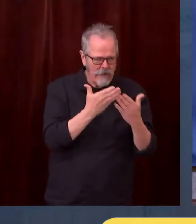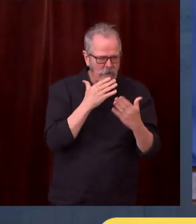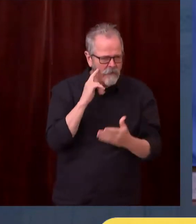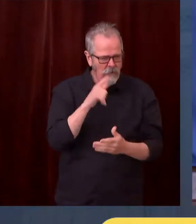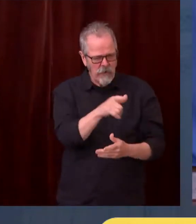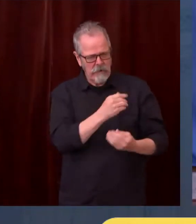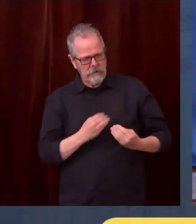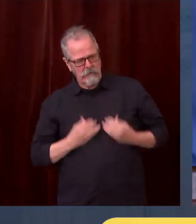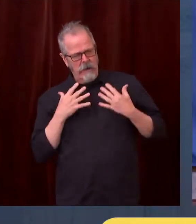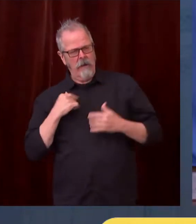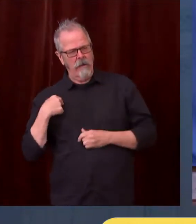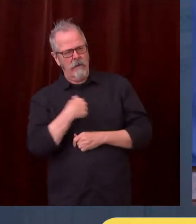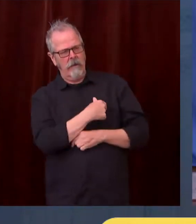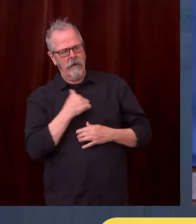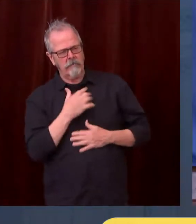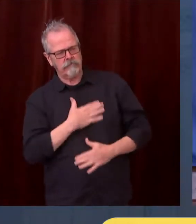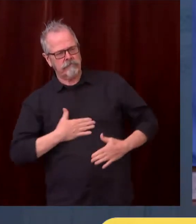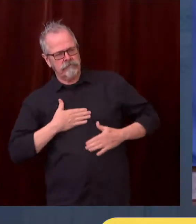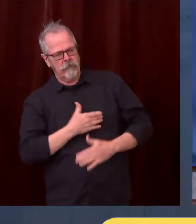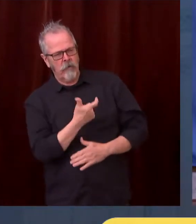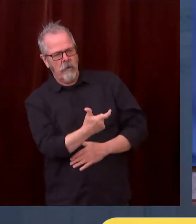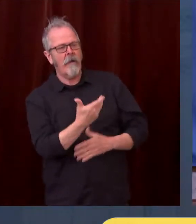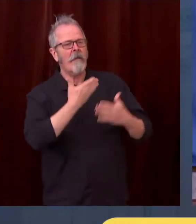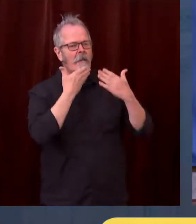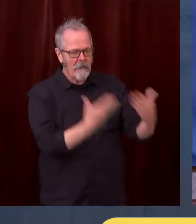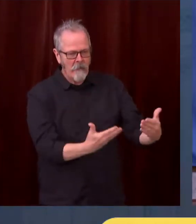I want to talk about our efforts against homelessness.